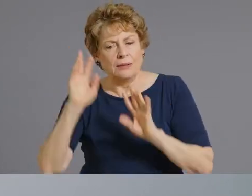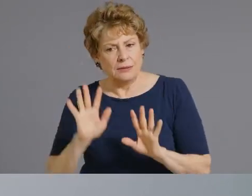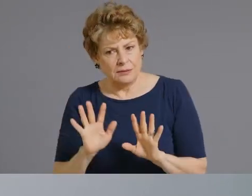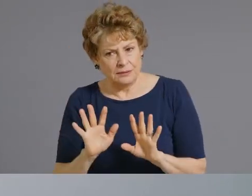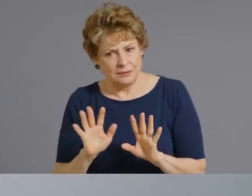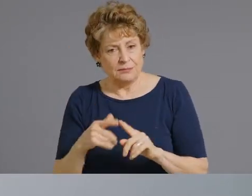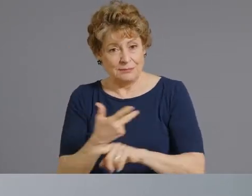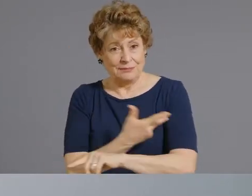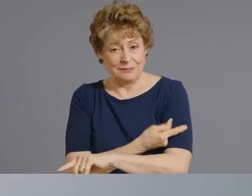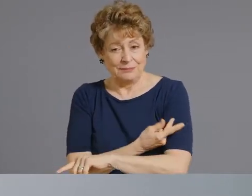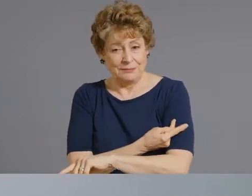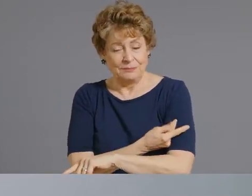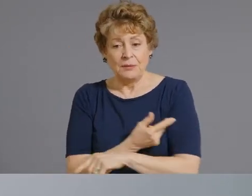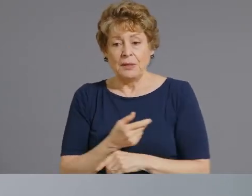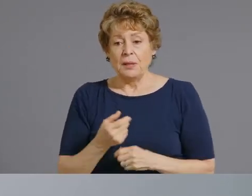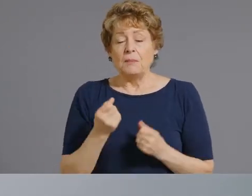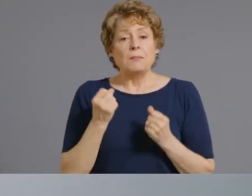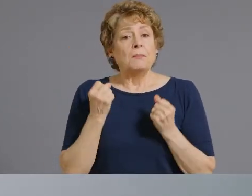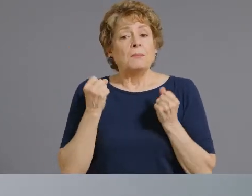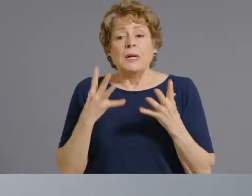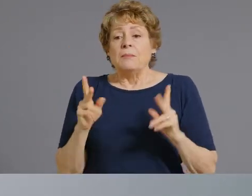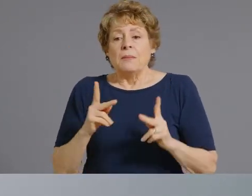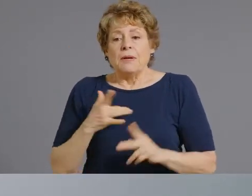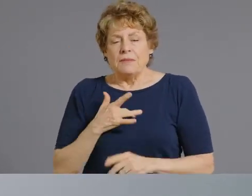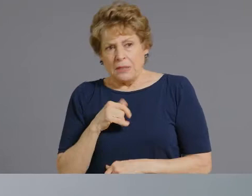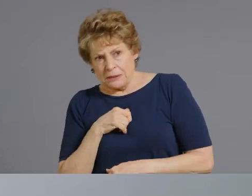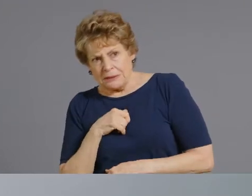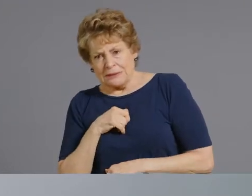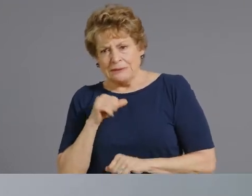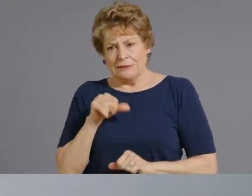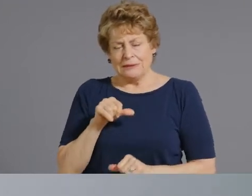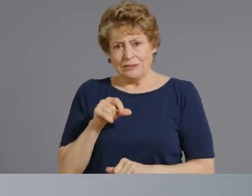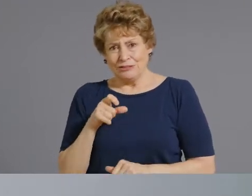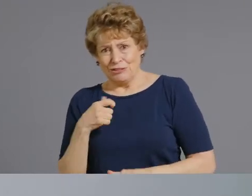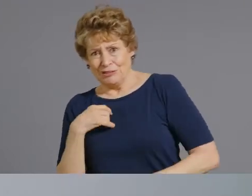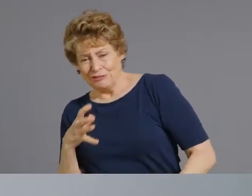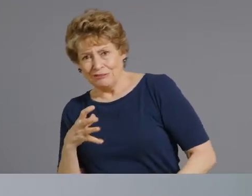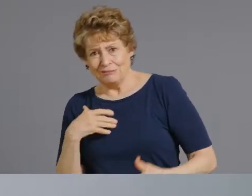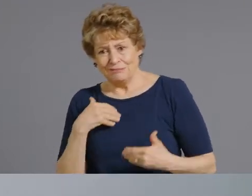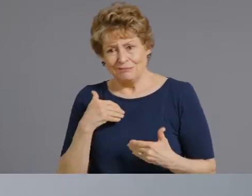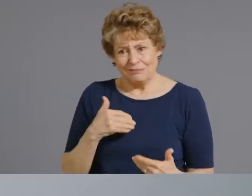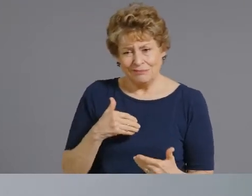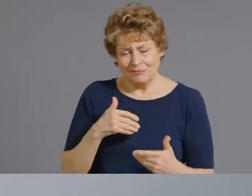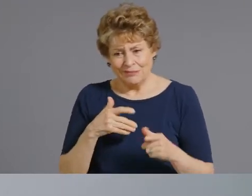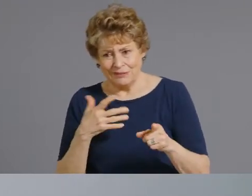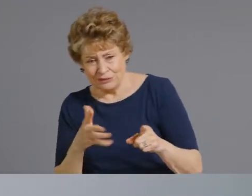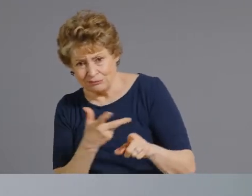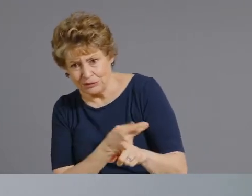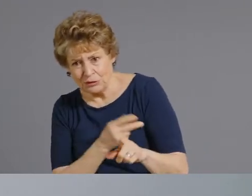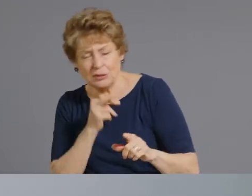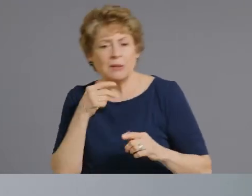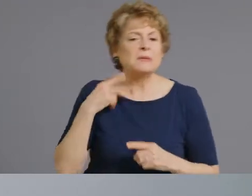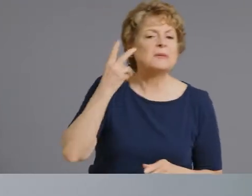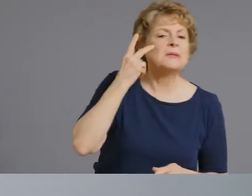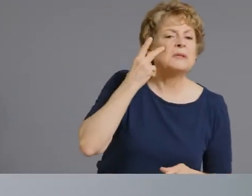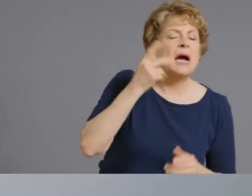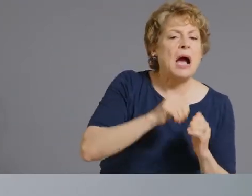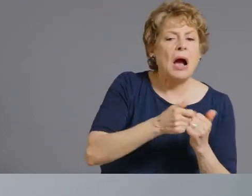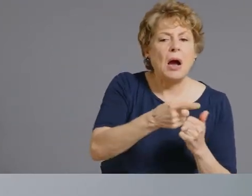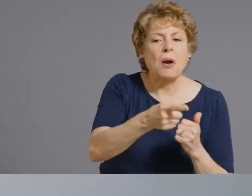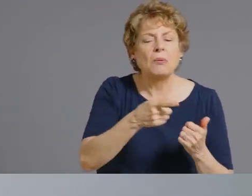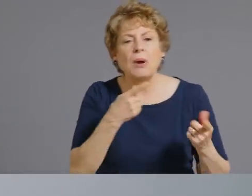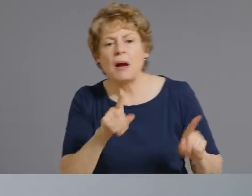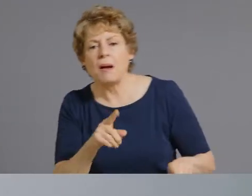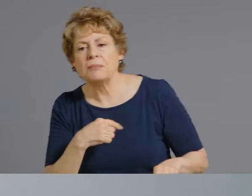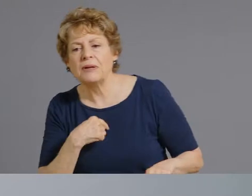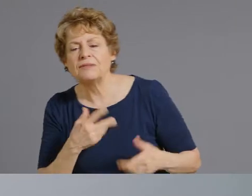there's a lot of people who are are hesitant and want to see you know others who have taken the vaccine and see how it turns out for them before they get it